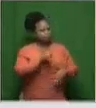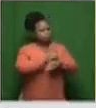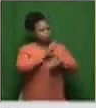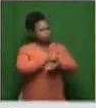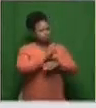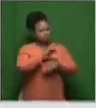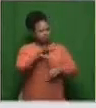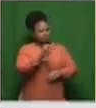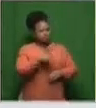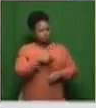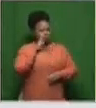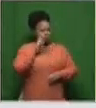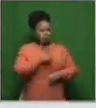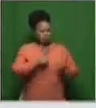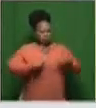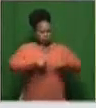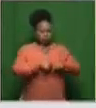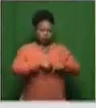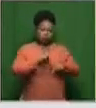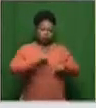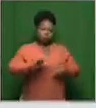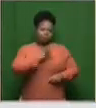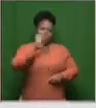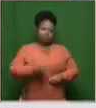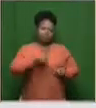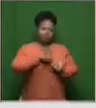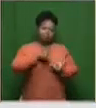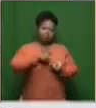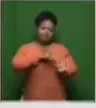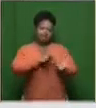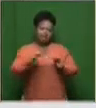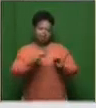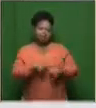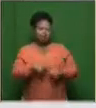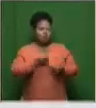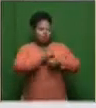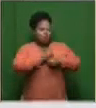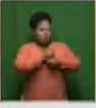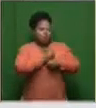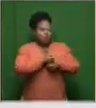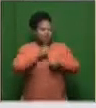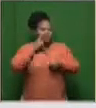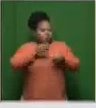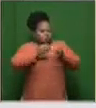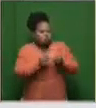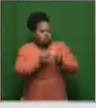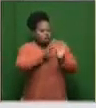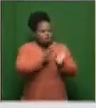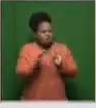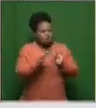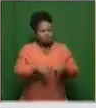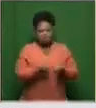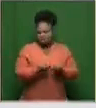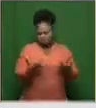perhaps in just looking at our participation as South Africa in some of these vaccine trials, how many are we involved in? Where